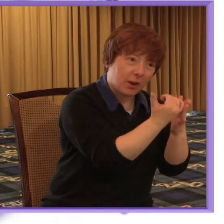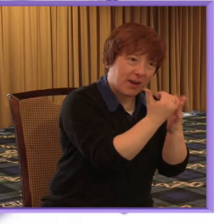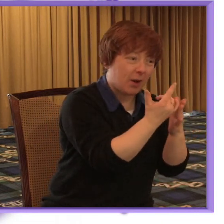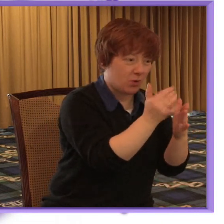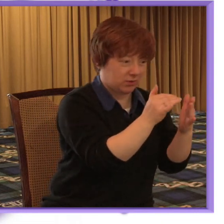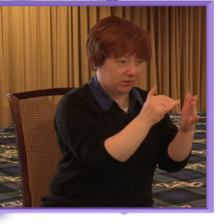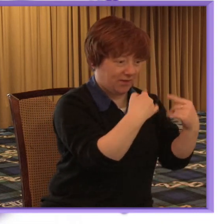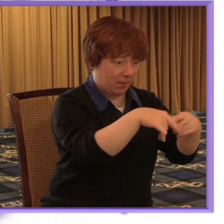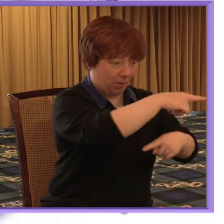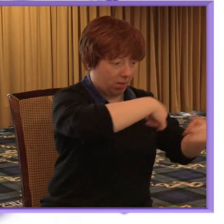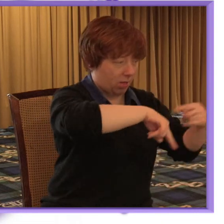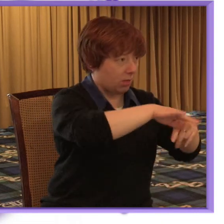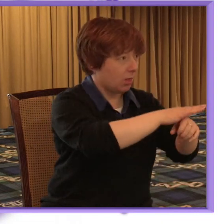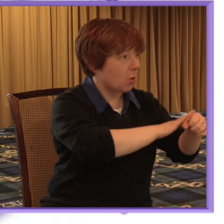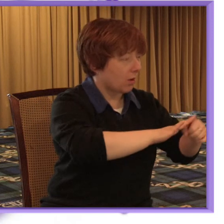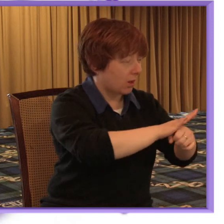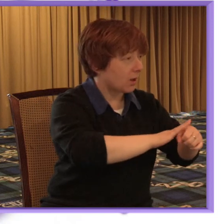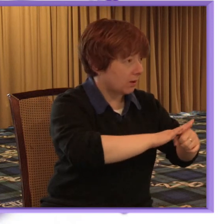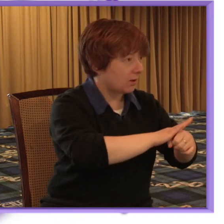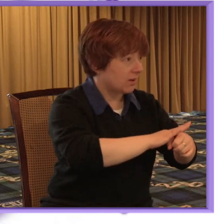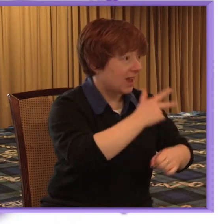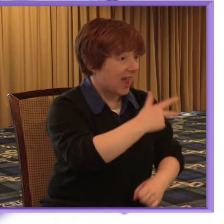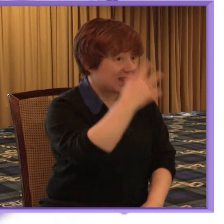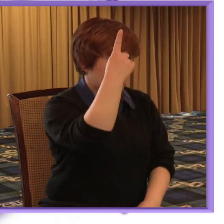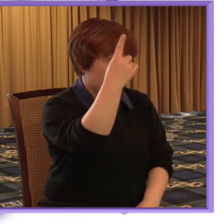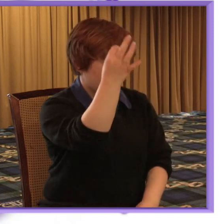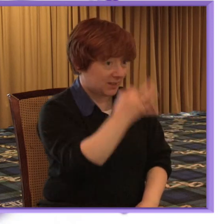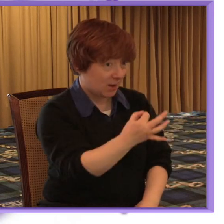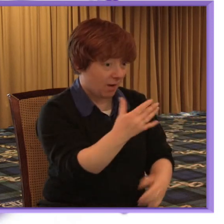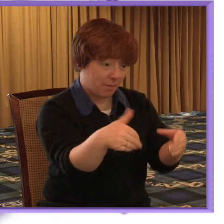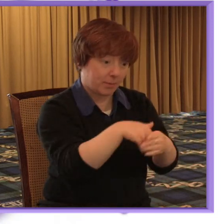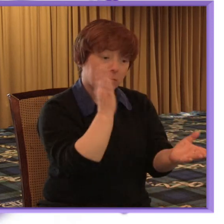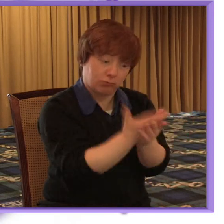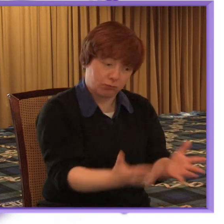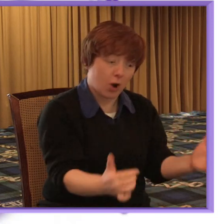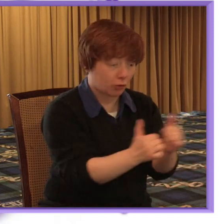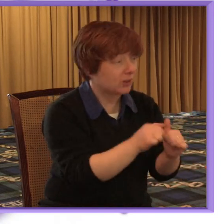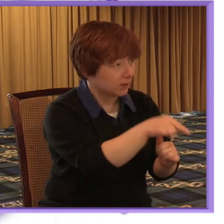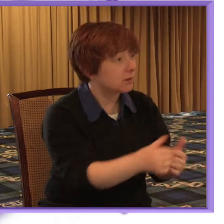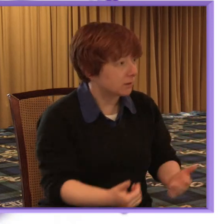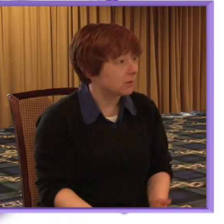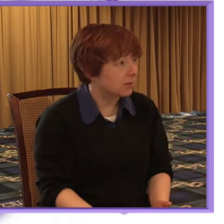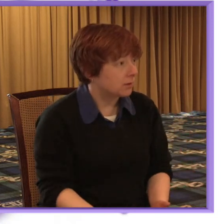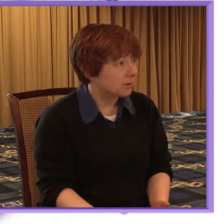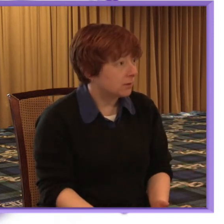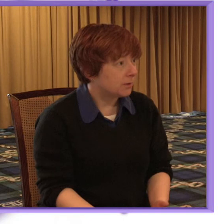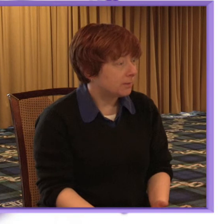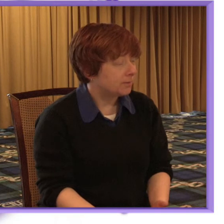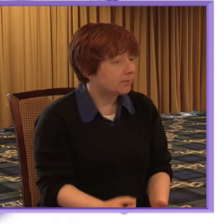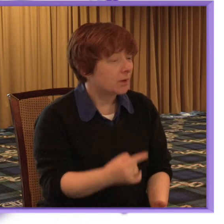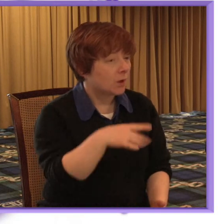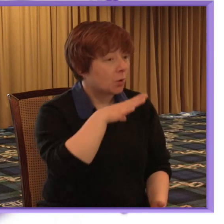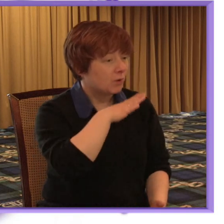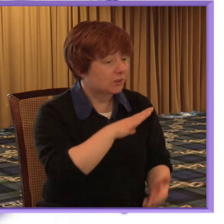this was a statement that 81 percent of our own members agreed with this is reflected in PPN's aim to ensure that health and psychological